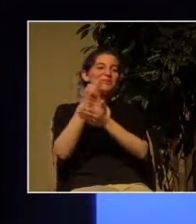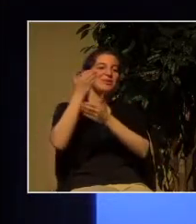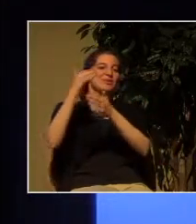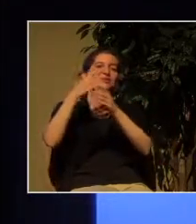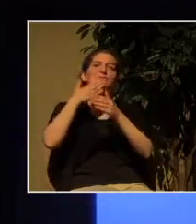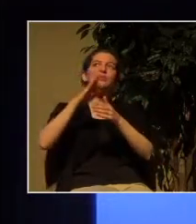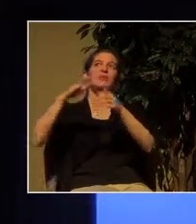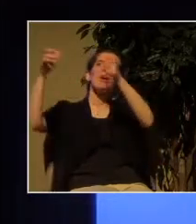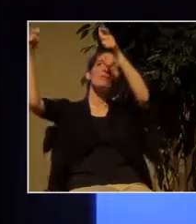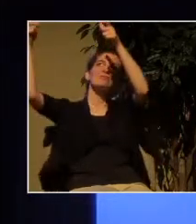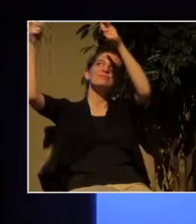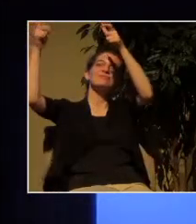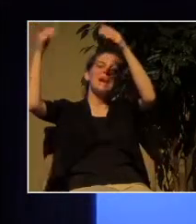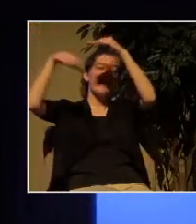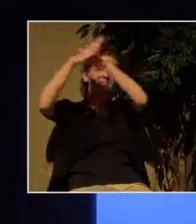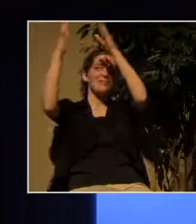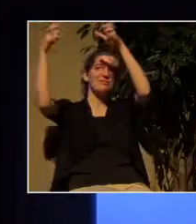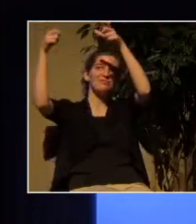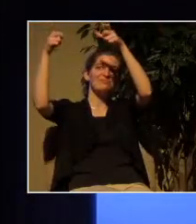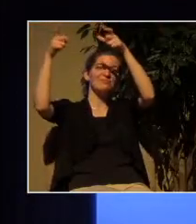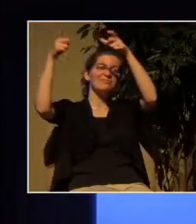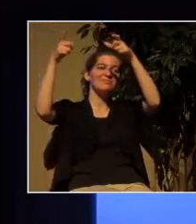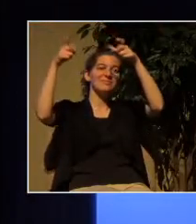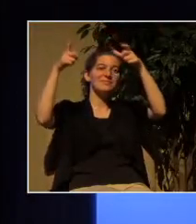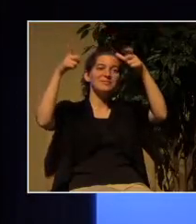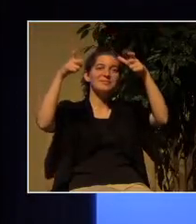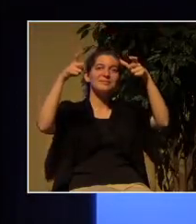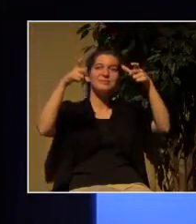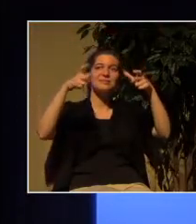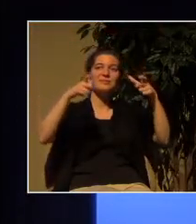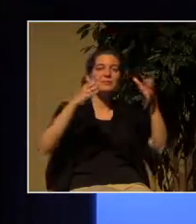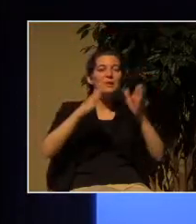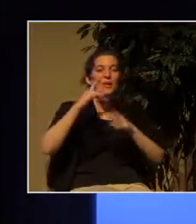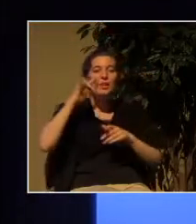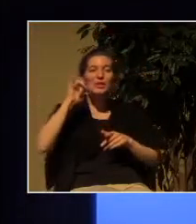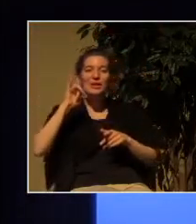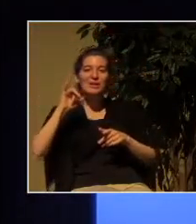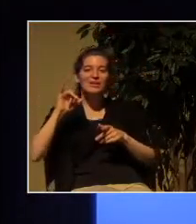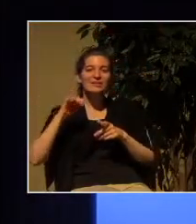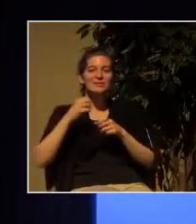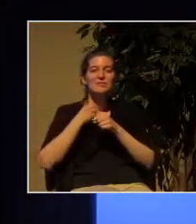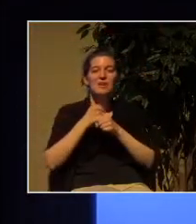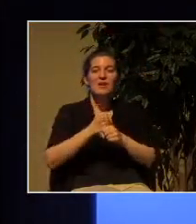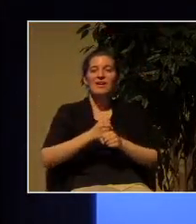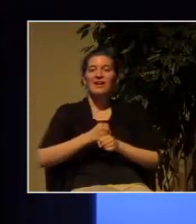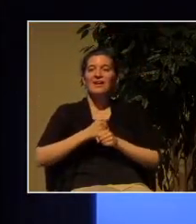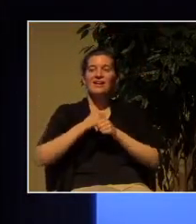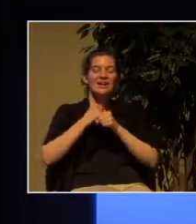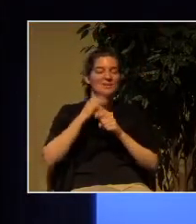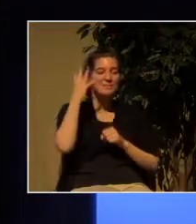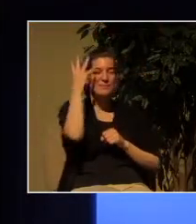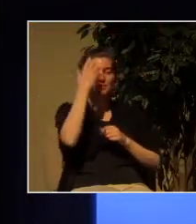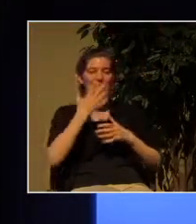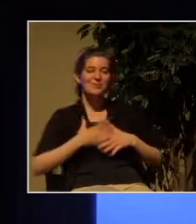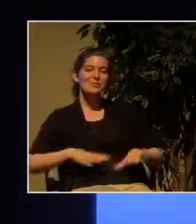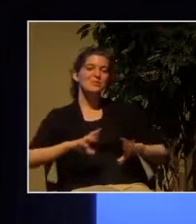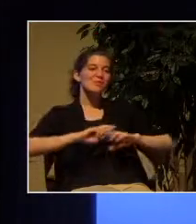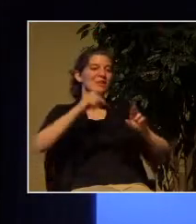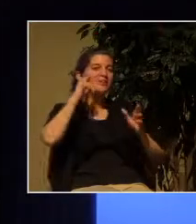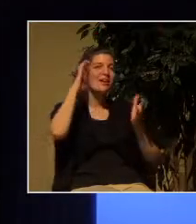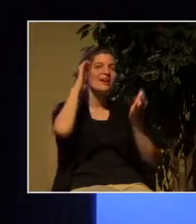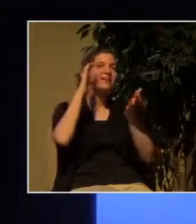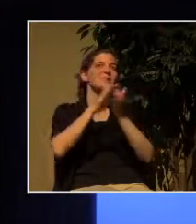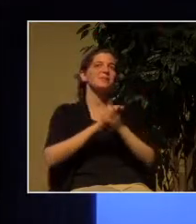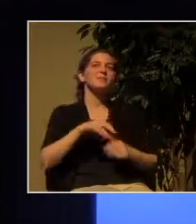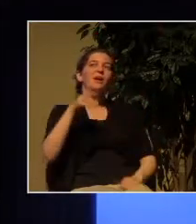prepared as a bride beautifully dressed for her husband and I heard a loud voice from the throne saying now the dwelling of God is with